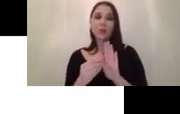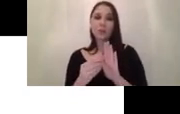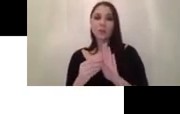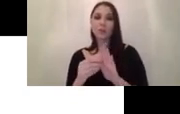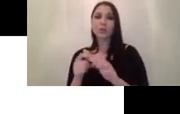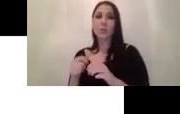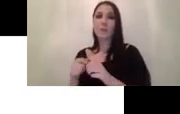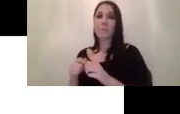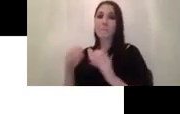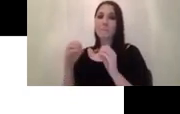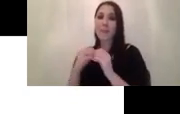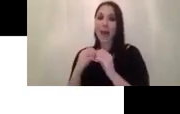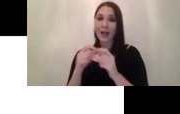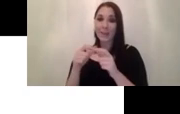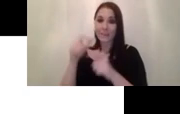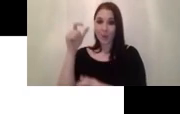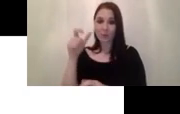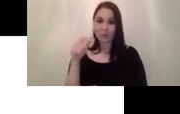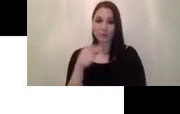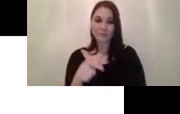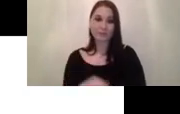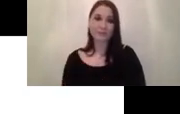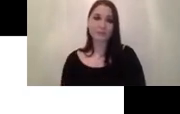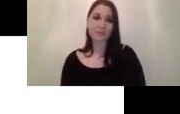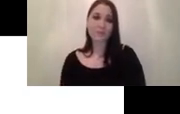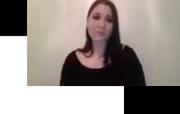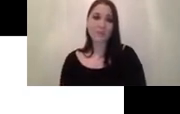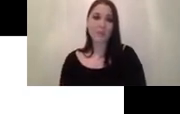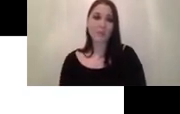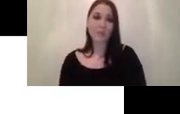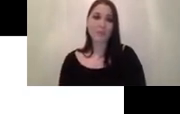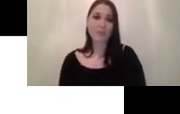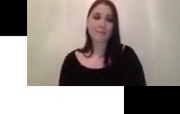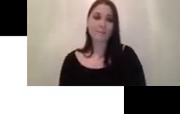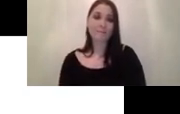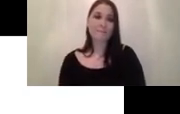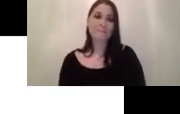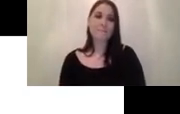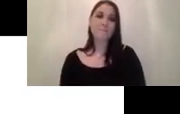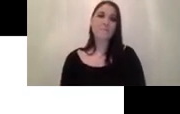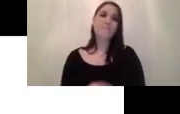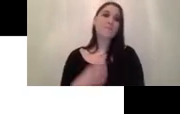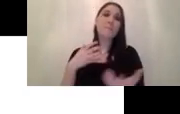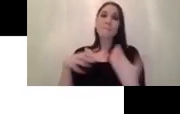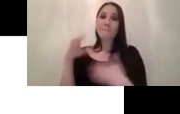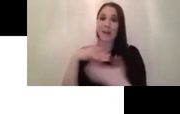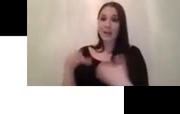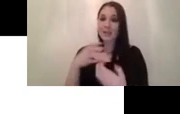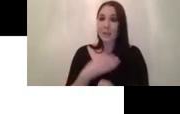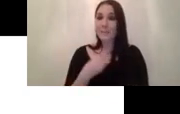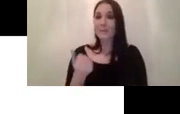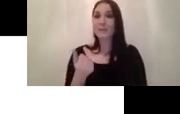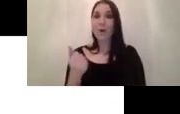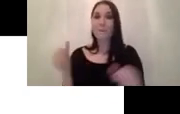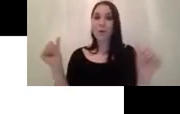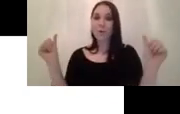resnet resnext 50 some augmentation uh like mix up uh like up cut and crop